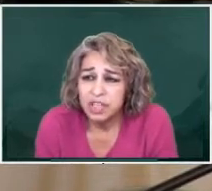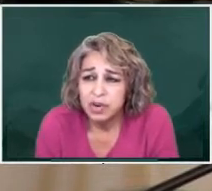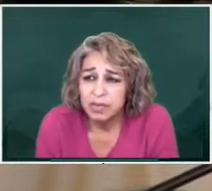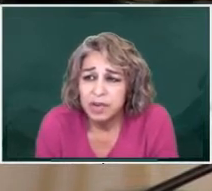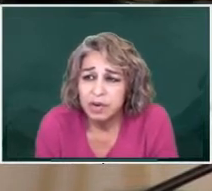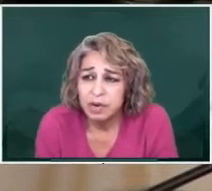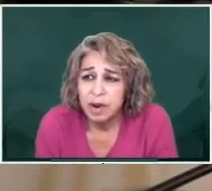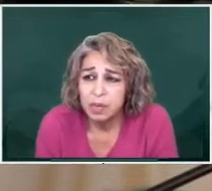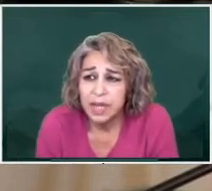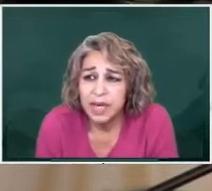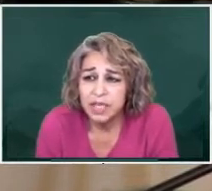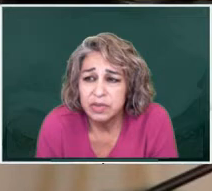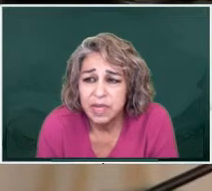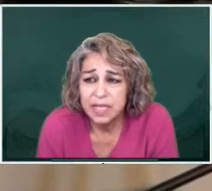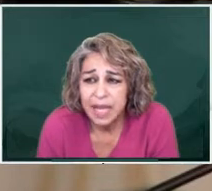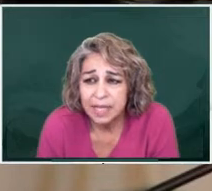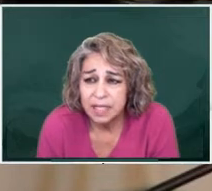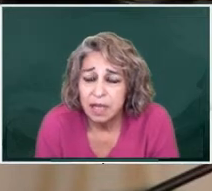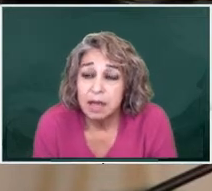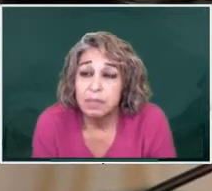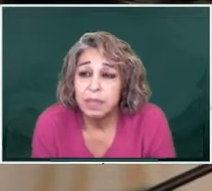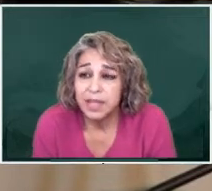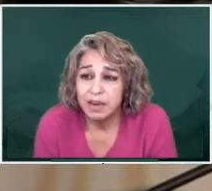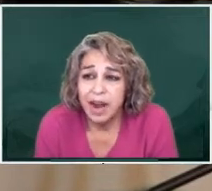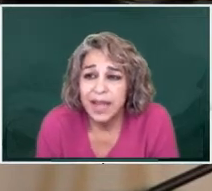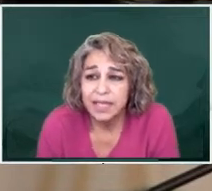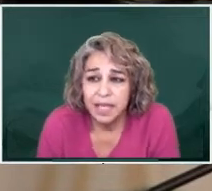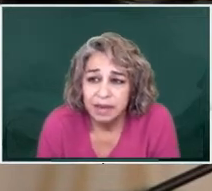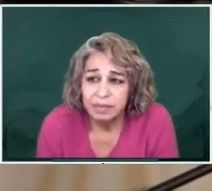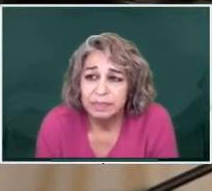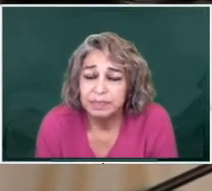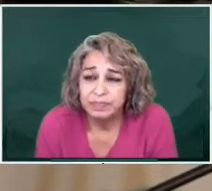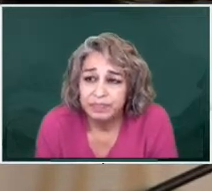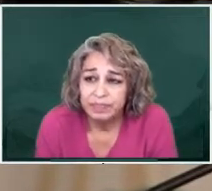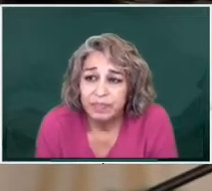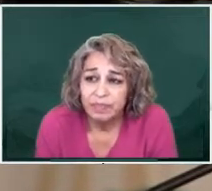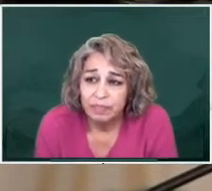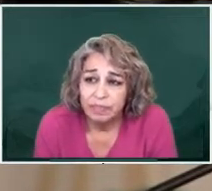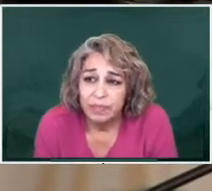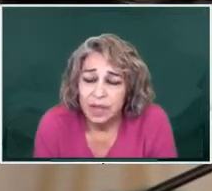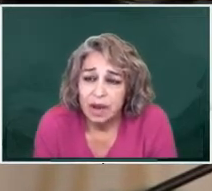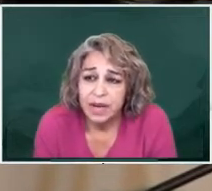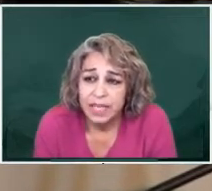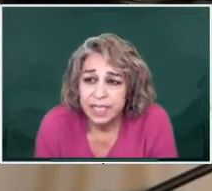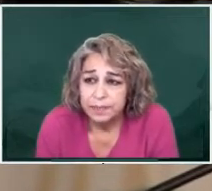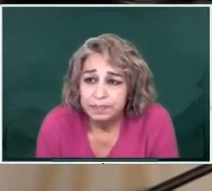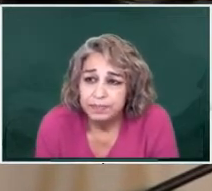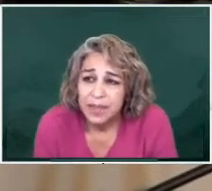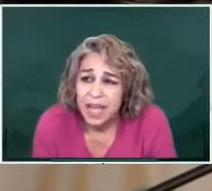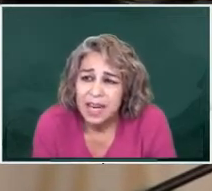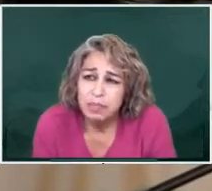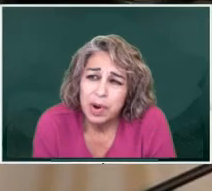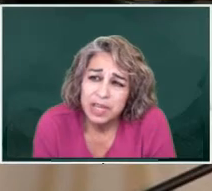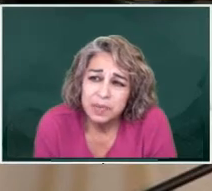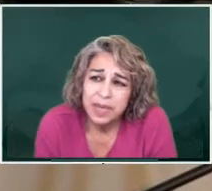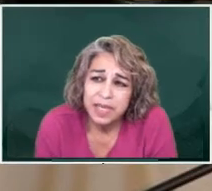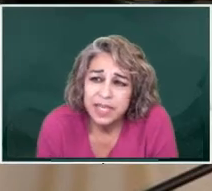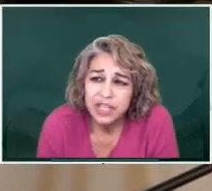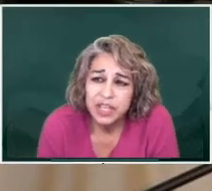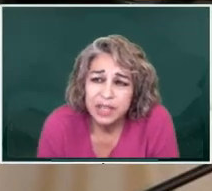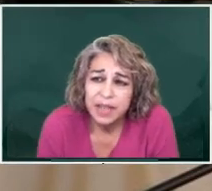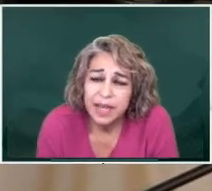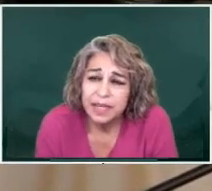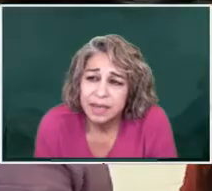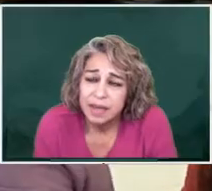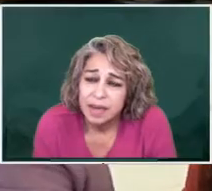they're not sure if they're related to these acts, but they're acting on it. And it brought to my